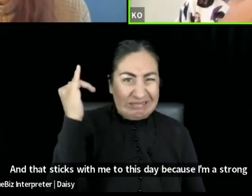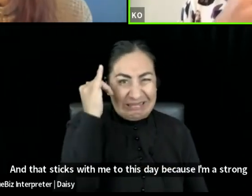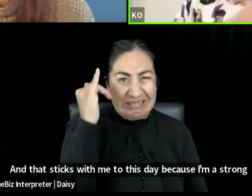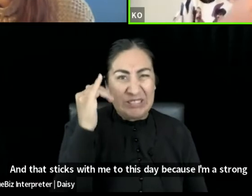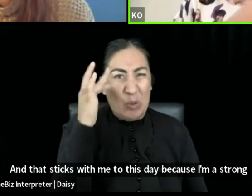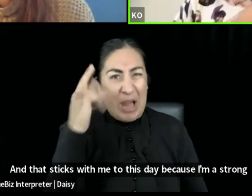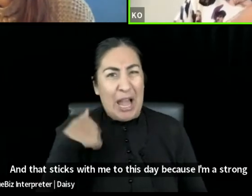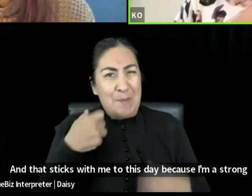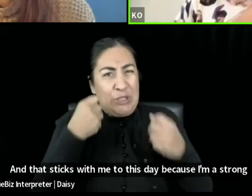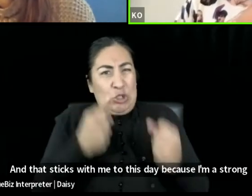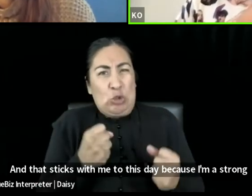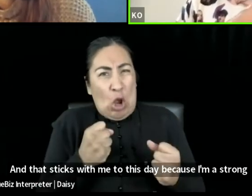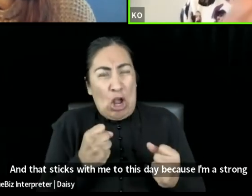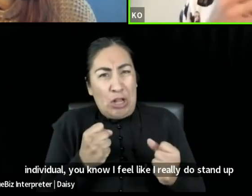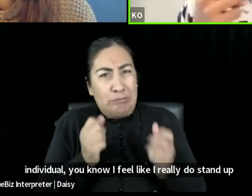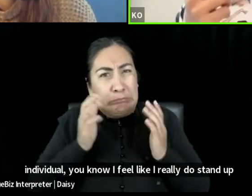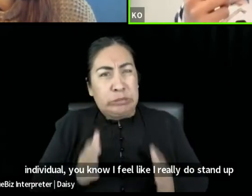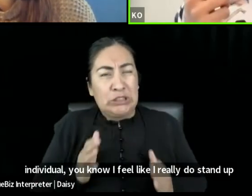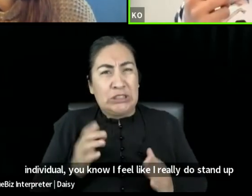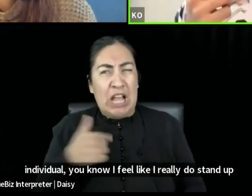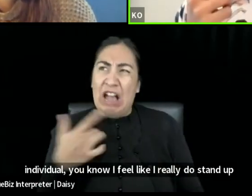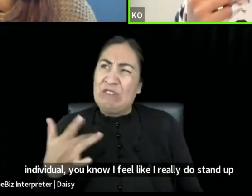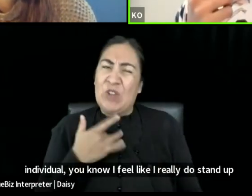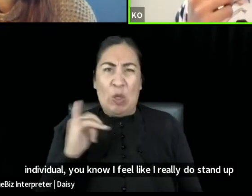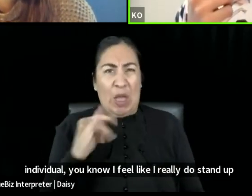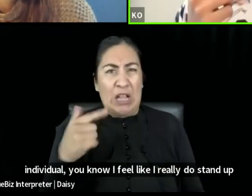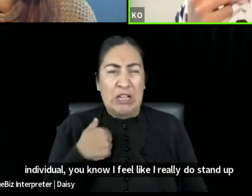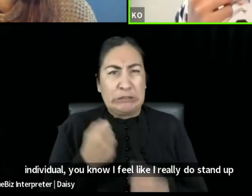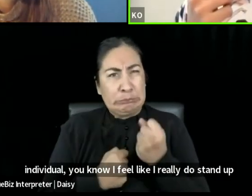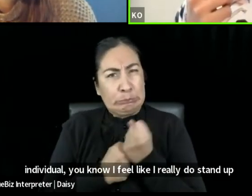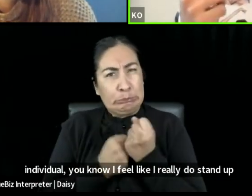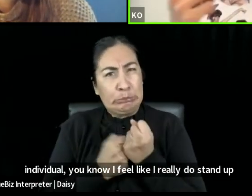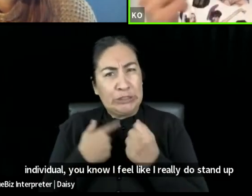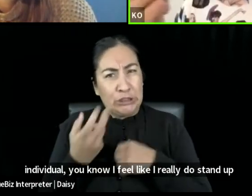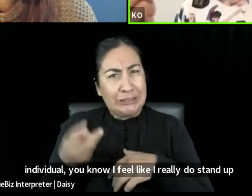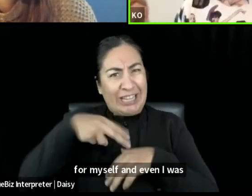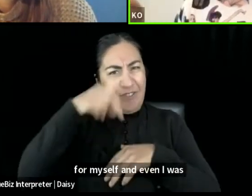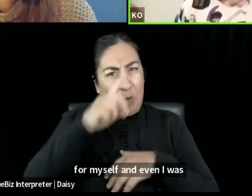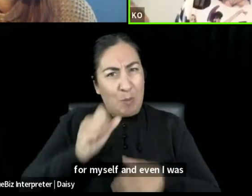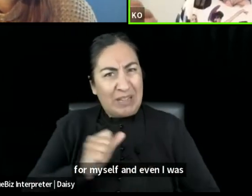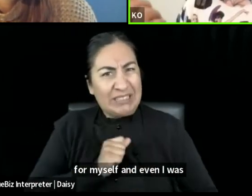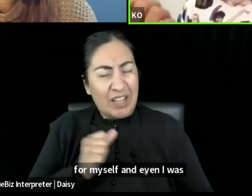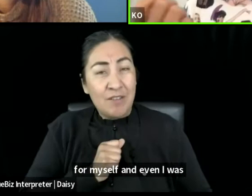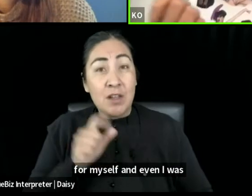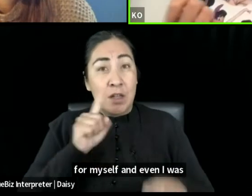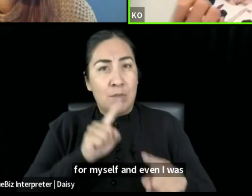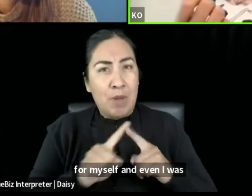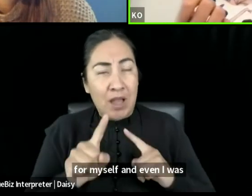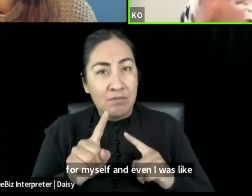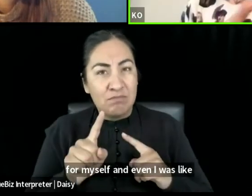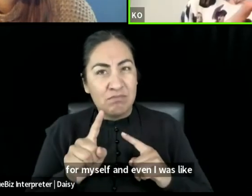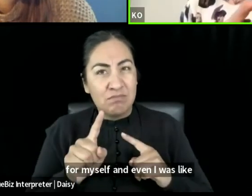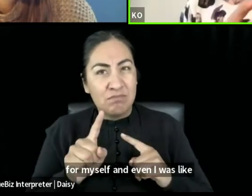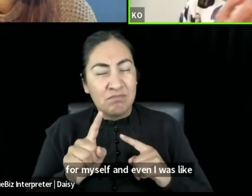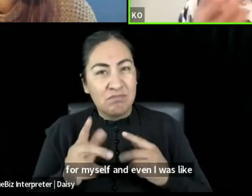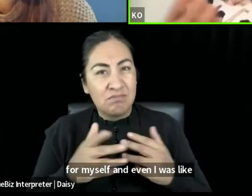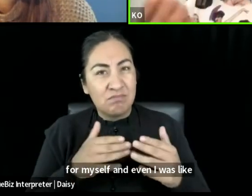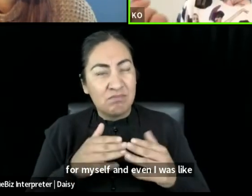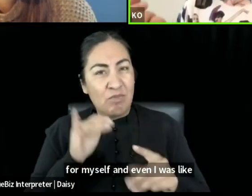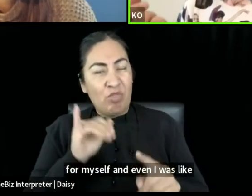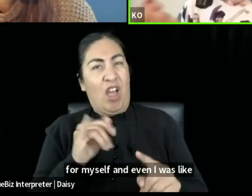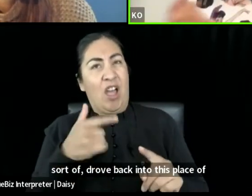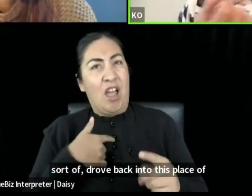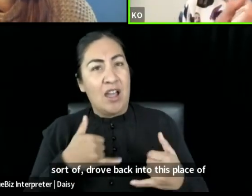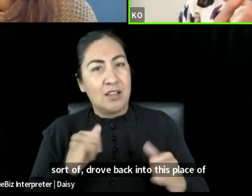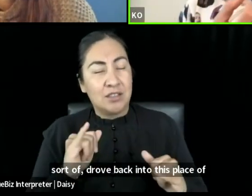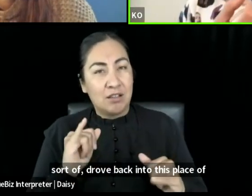for myself. And even I was like, sort of drug back into this place of not having options